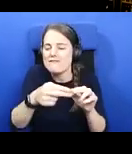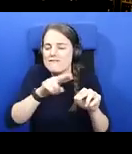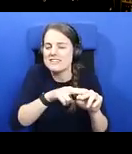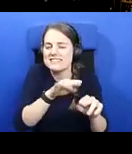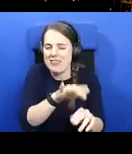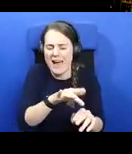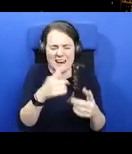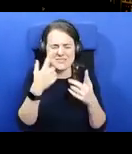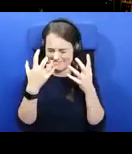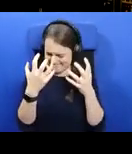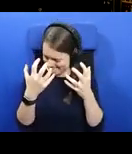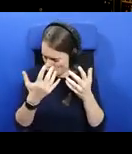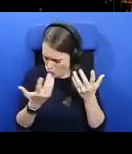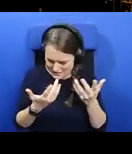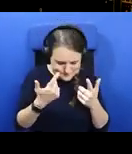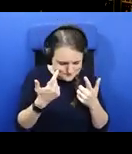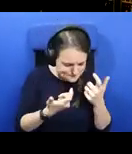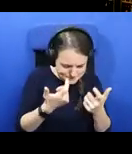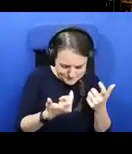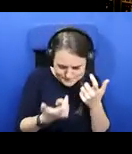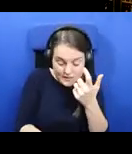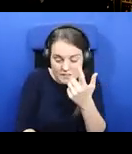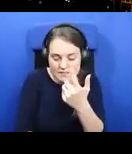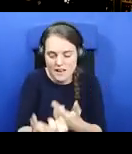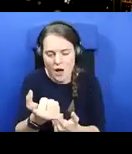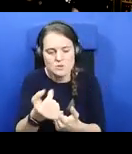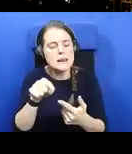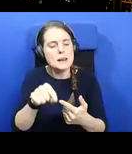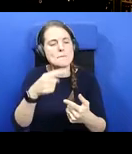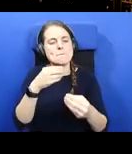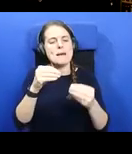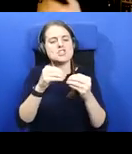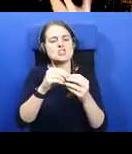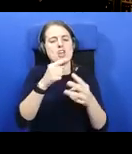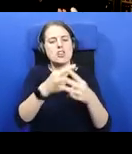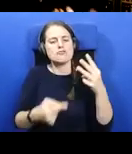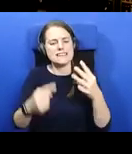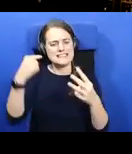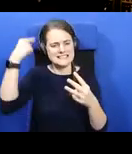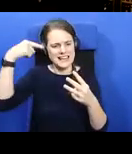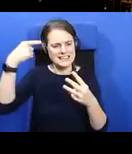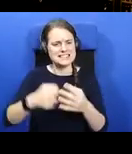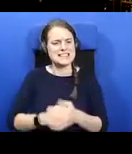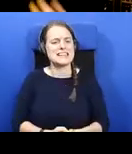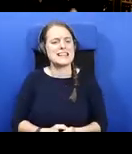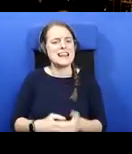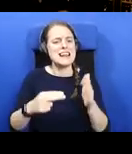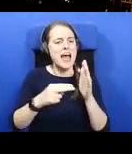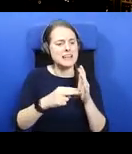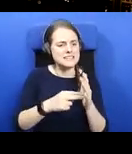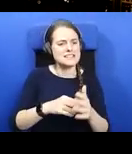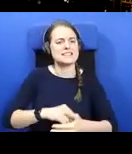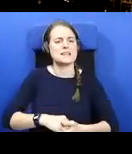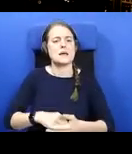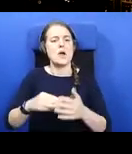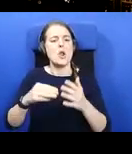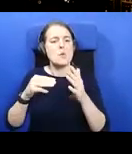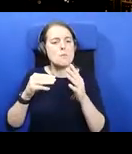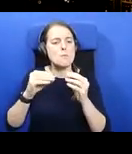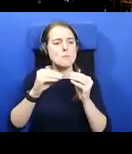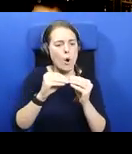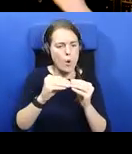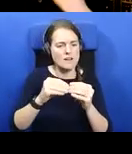of the sources I was looking at, and refers to three saints, Nassid, Bion and Melon. And